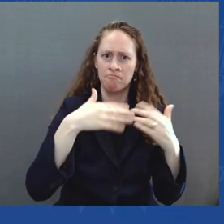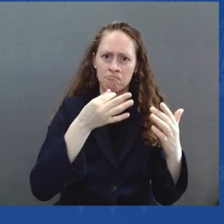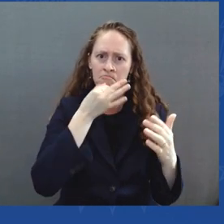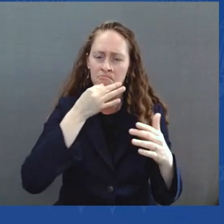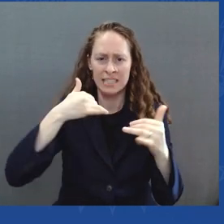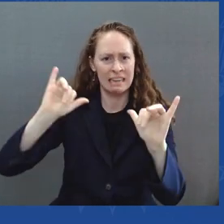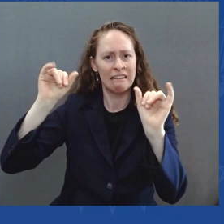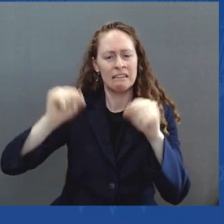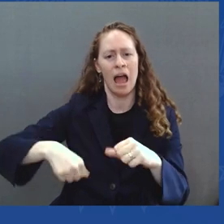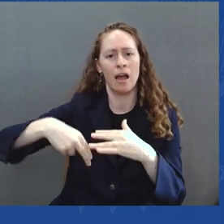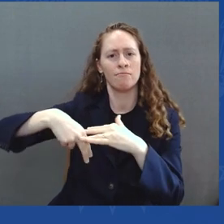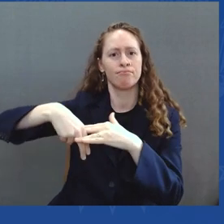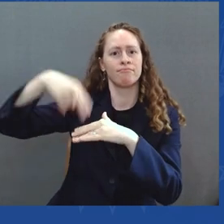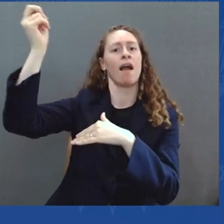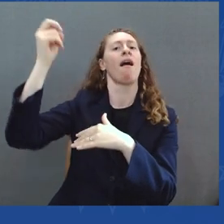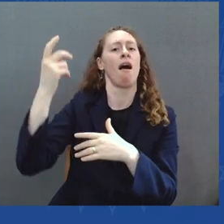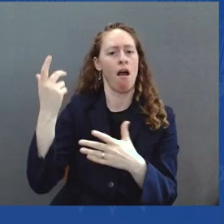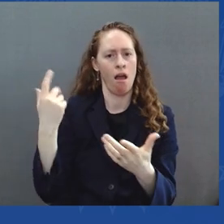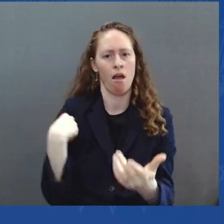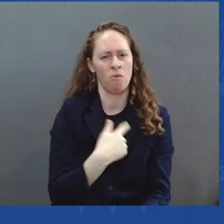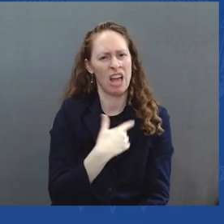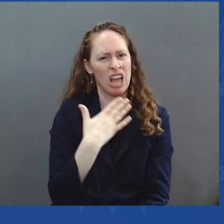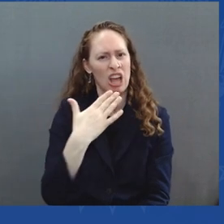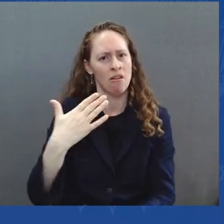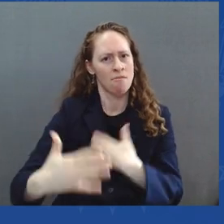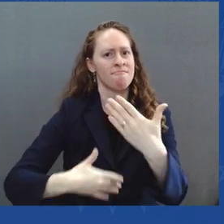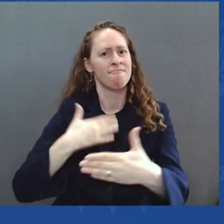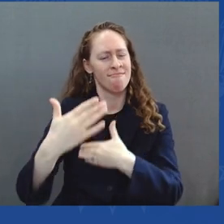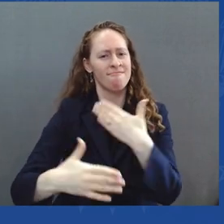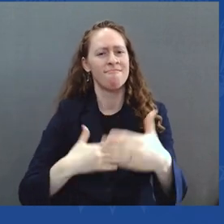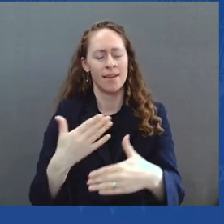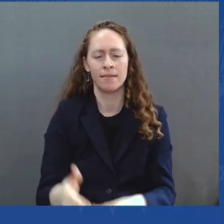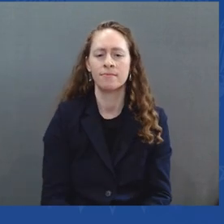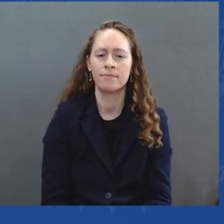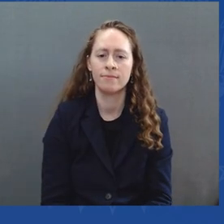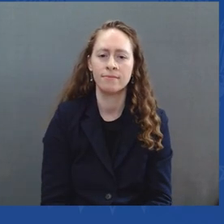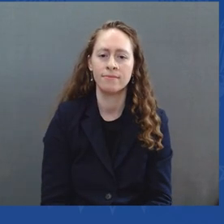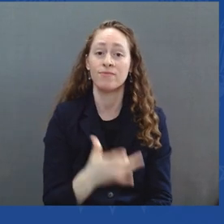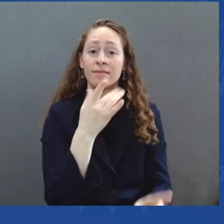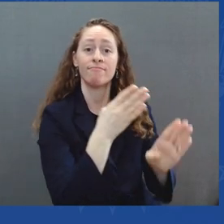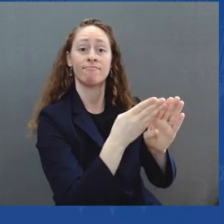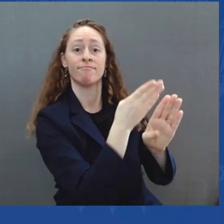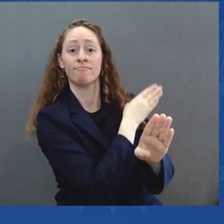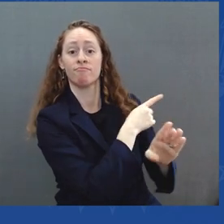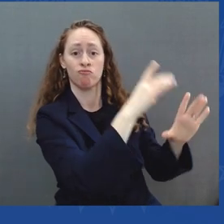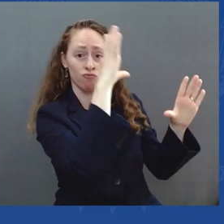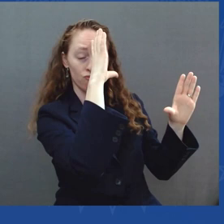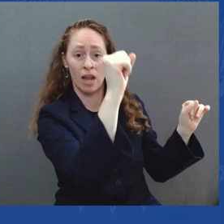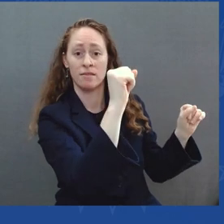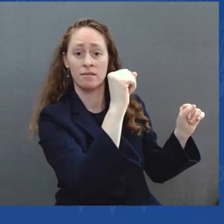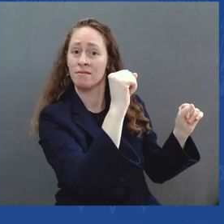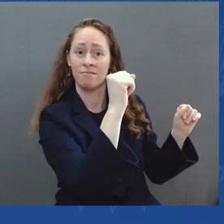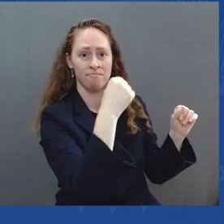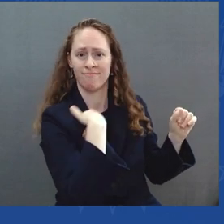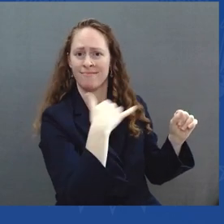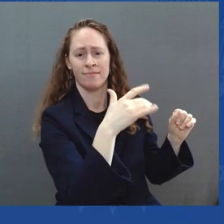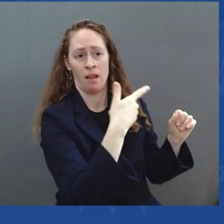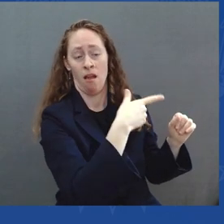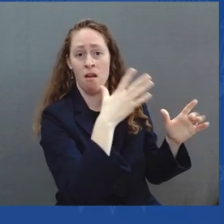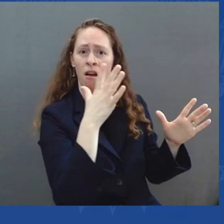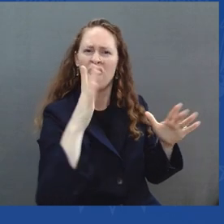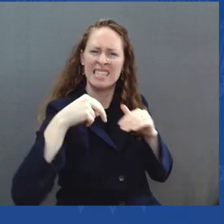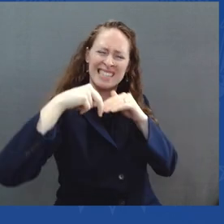policies and mismanagement led to the record budget deficits. In my administration, that's getting the deficit under control. In fact,